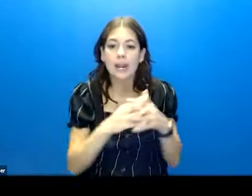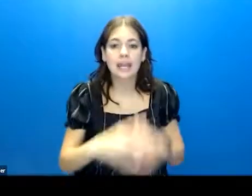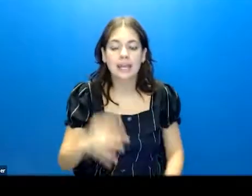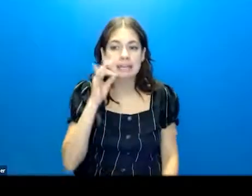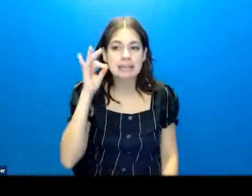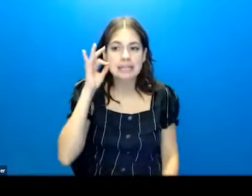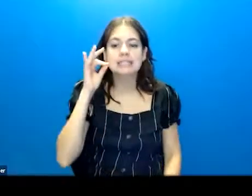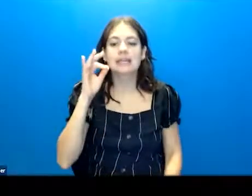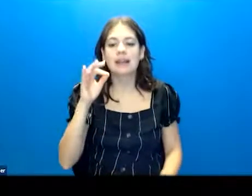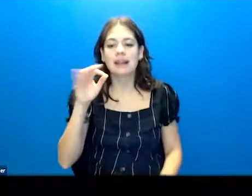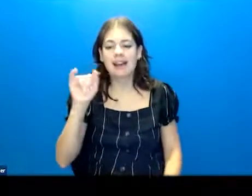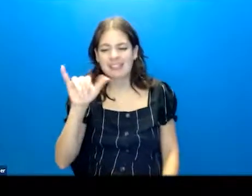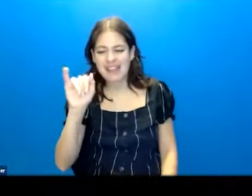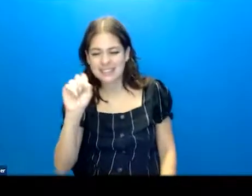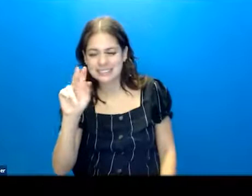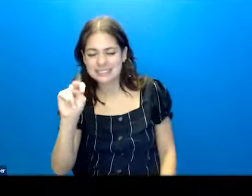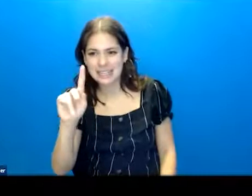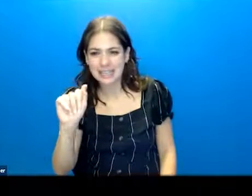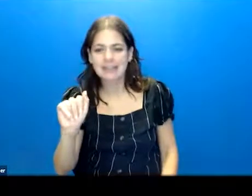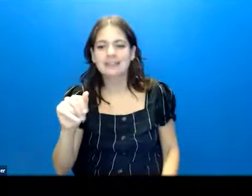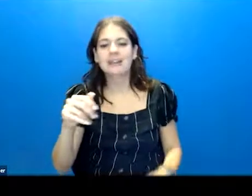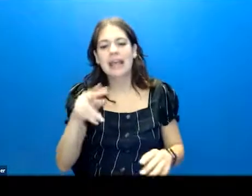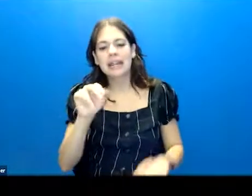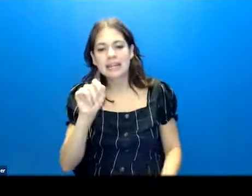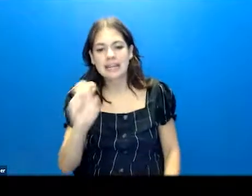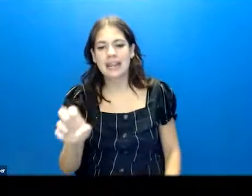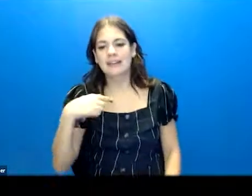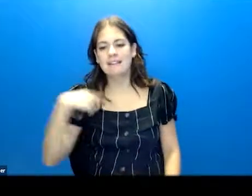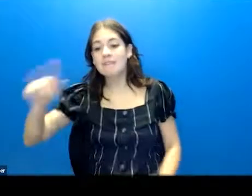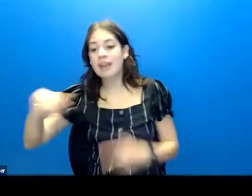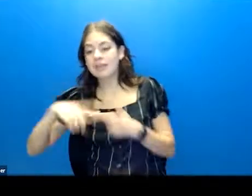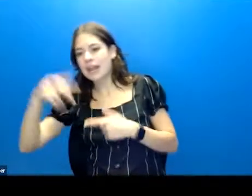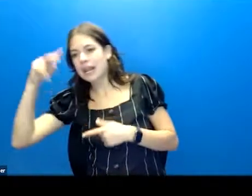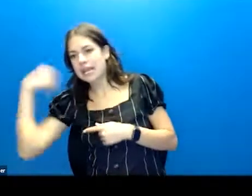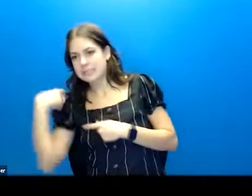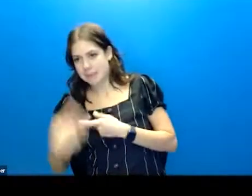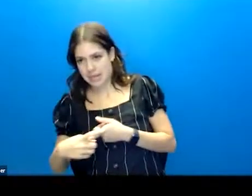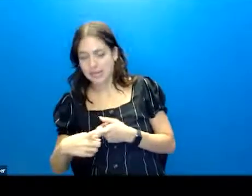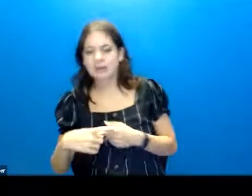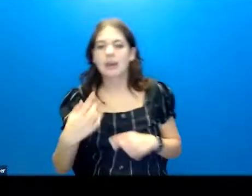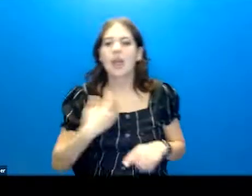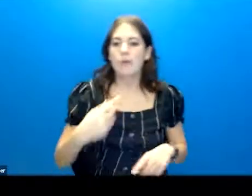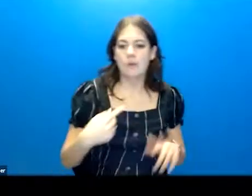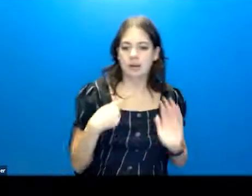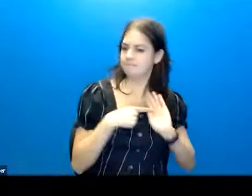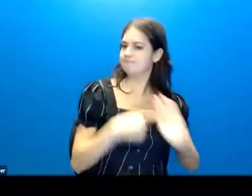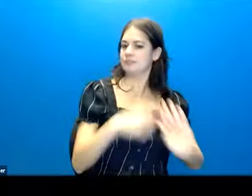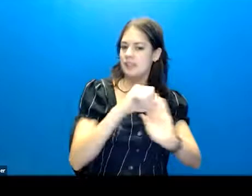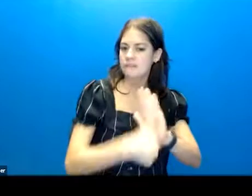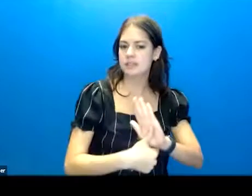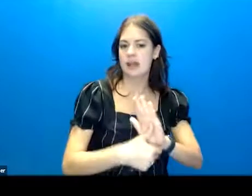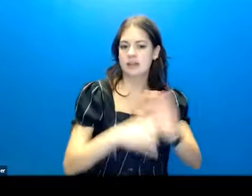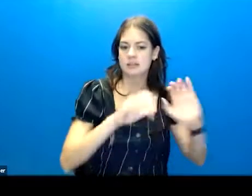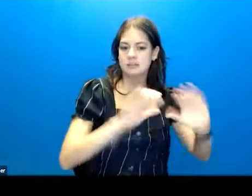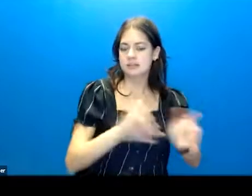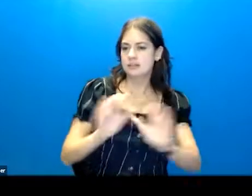And then this is folks who identify as Hispanic. Okay. I want to highlight the biggest jumps in individuals who